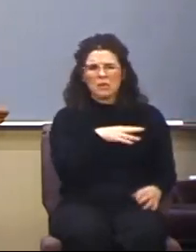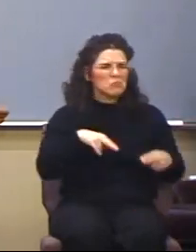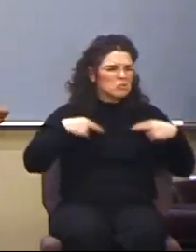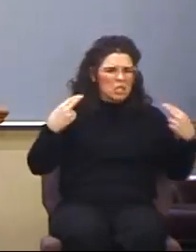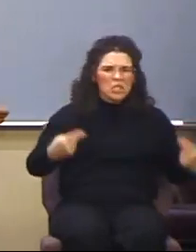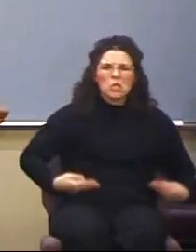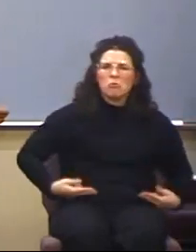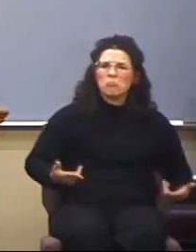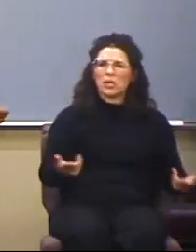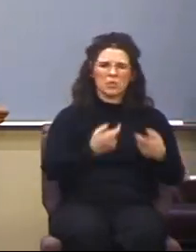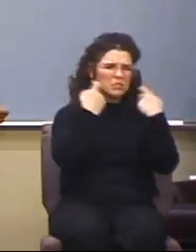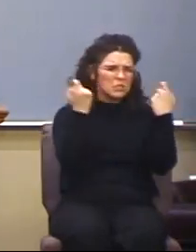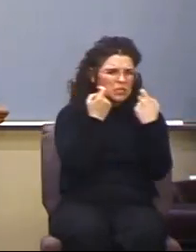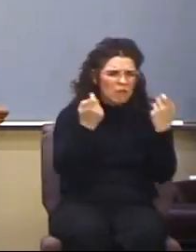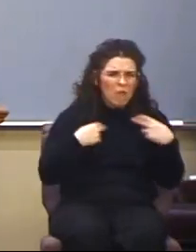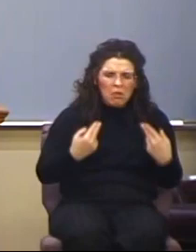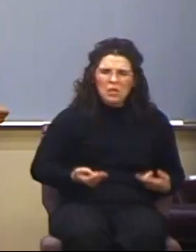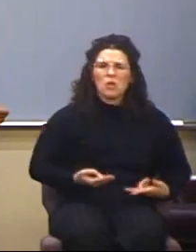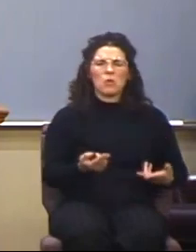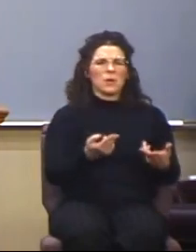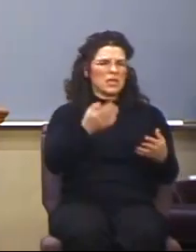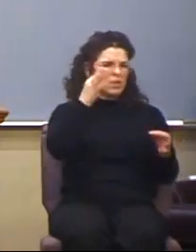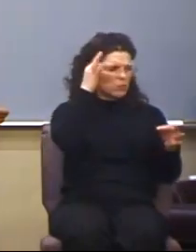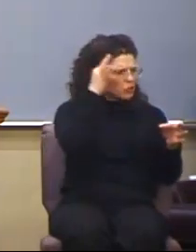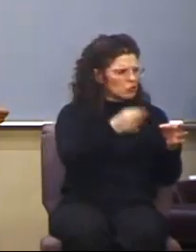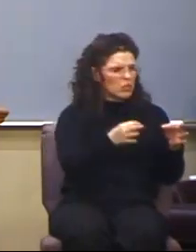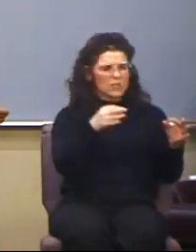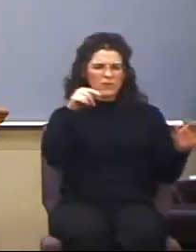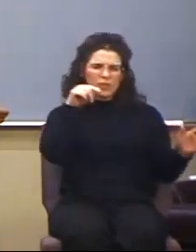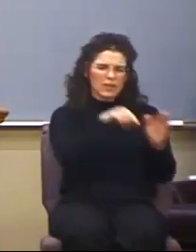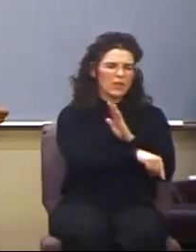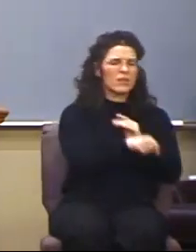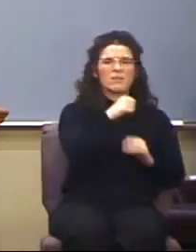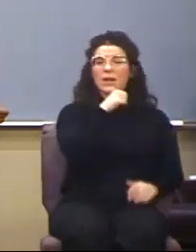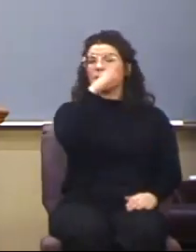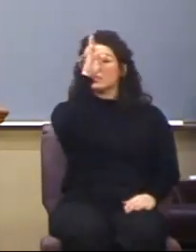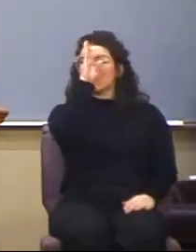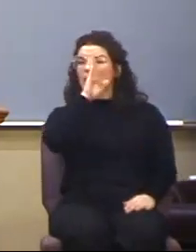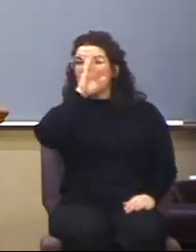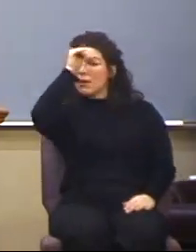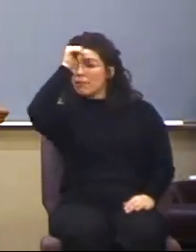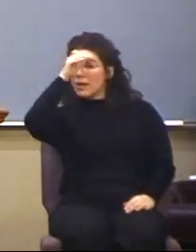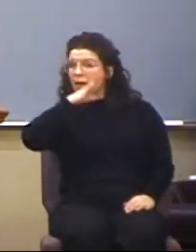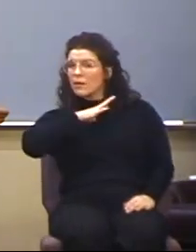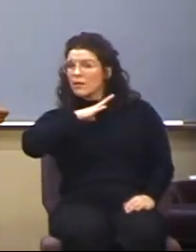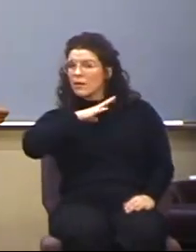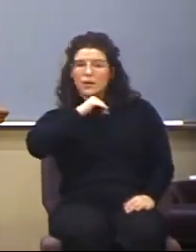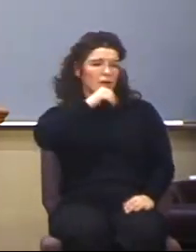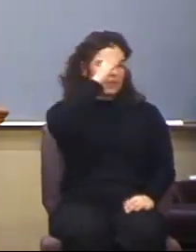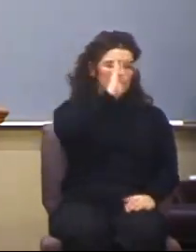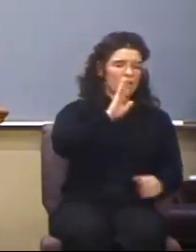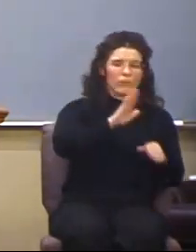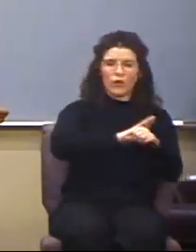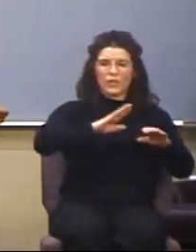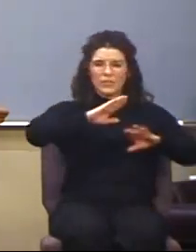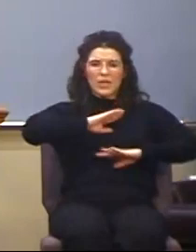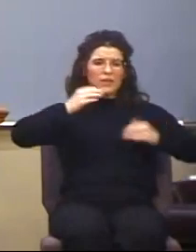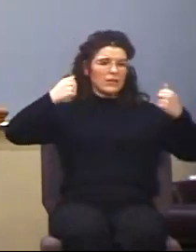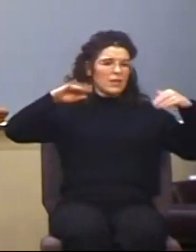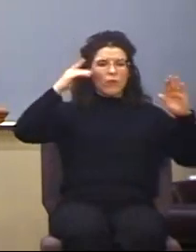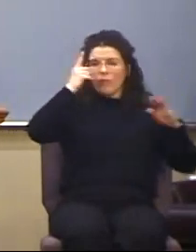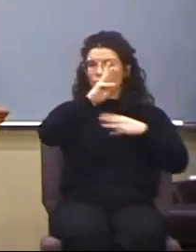justly executed, not as the God-man, not as God's propitiation for the sins of the world, but he was